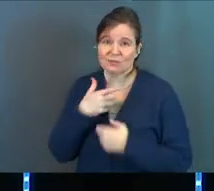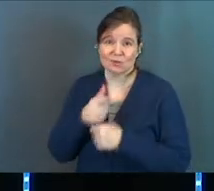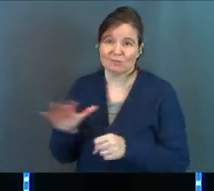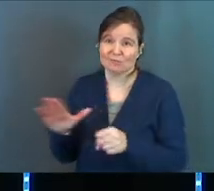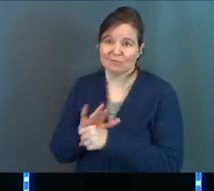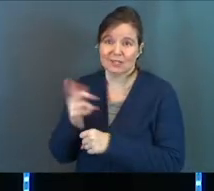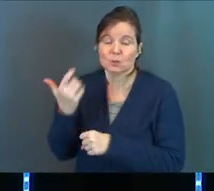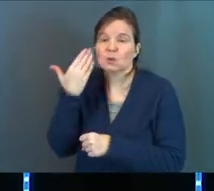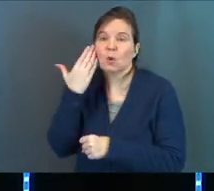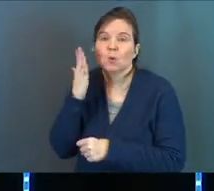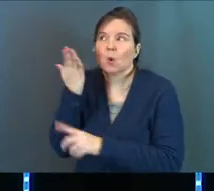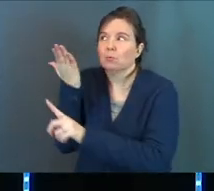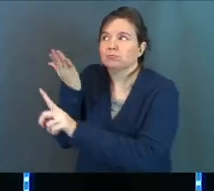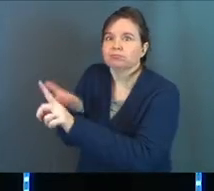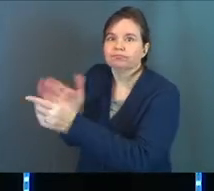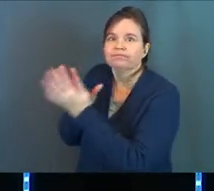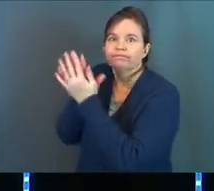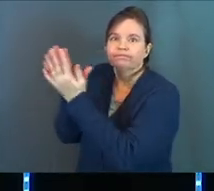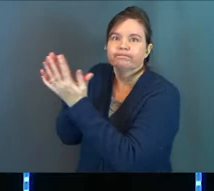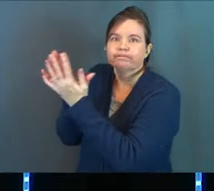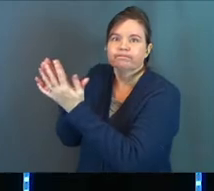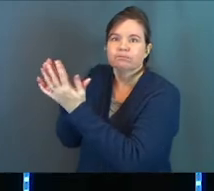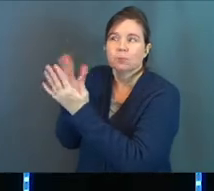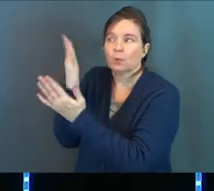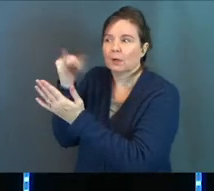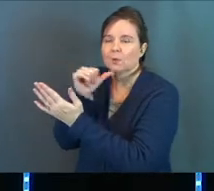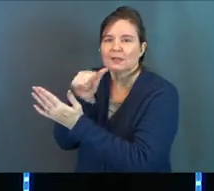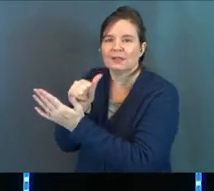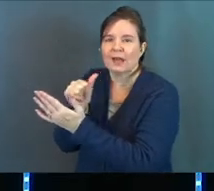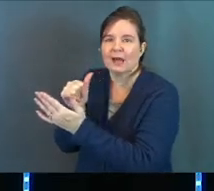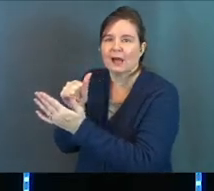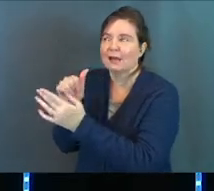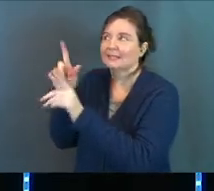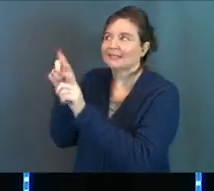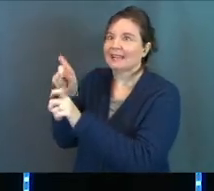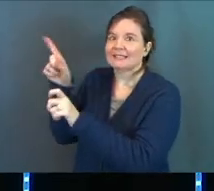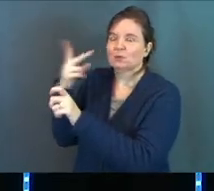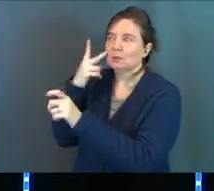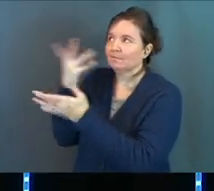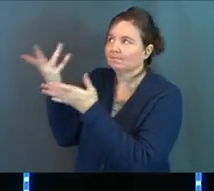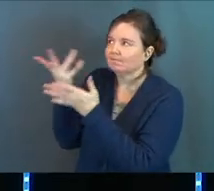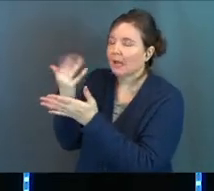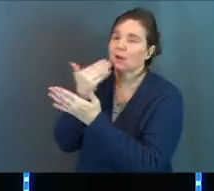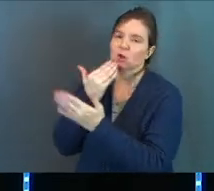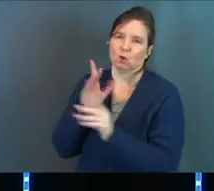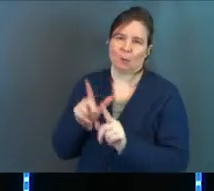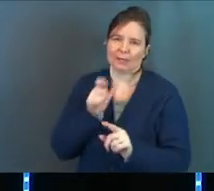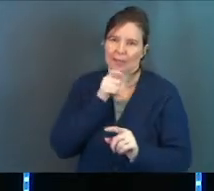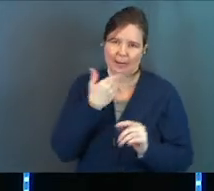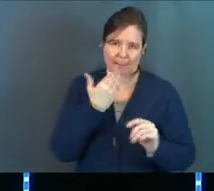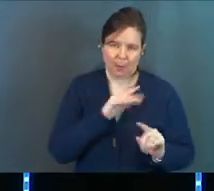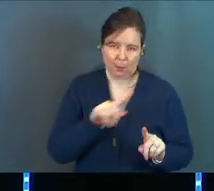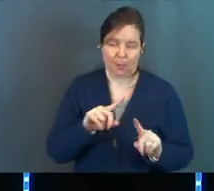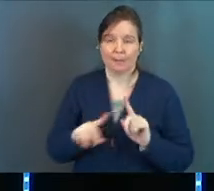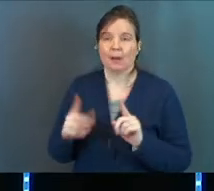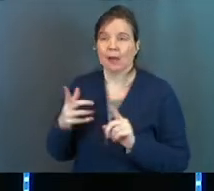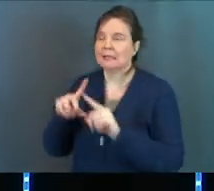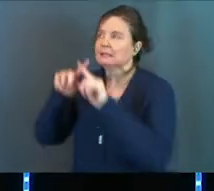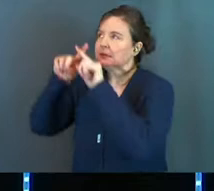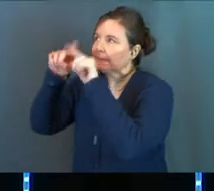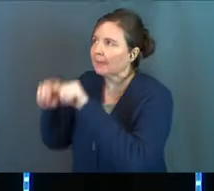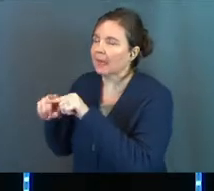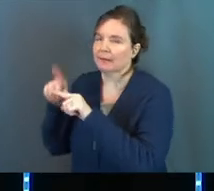because we don't know him. And we don't know him because we haven't put him to the test. And I mean in the good way in our life by